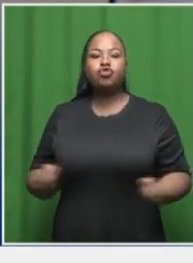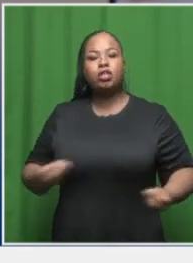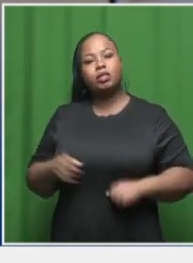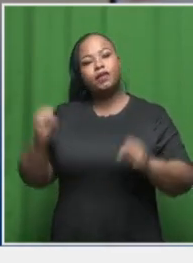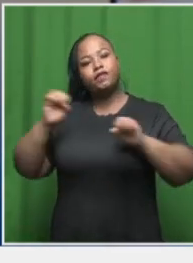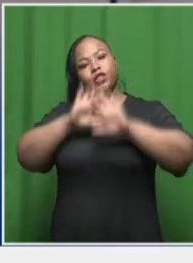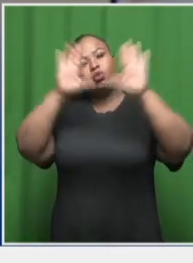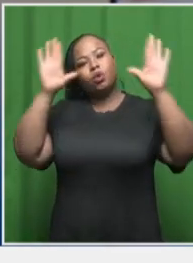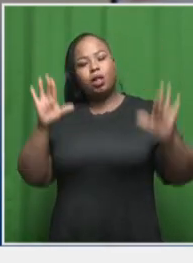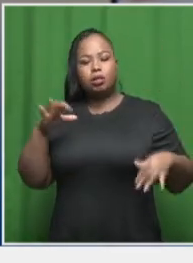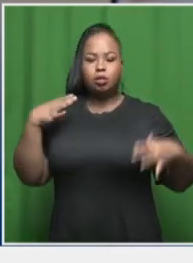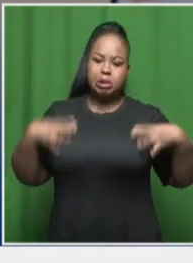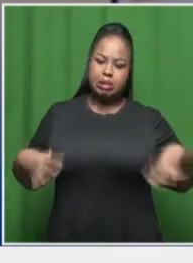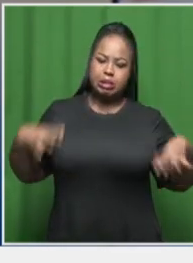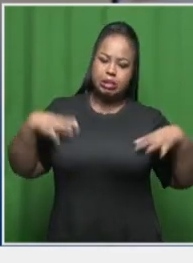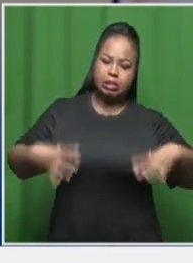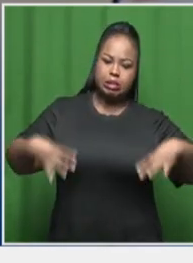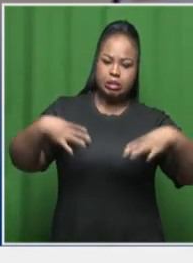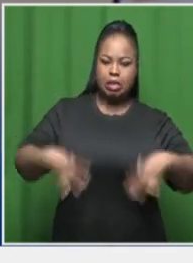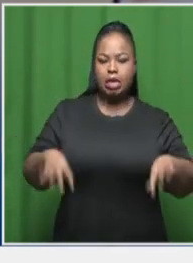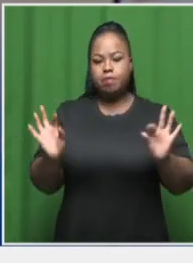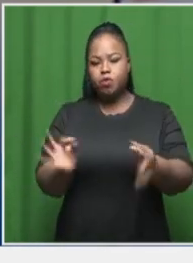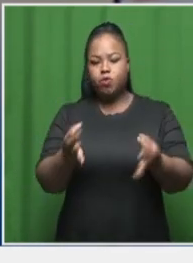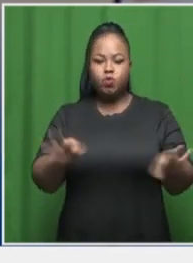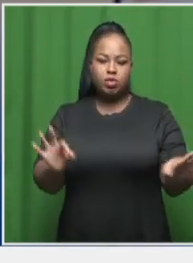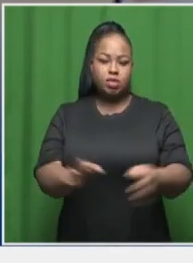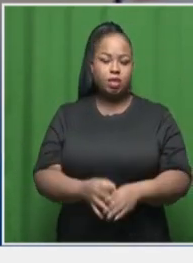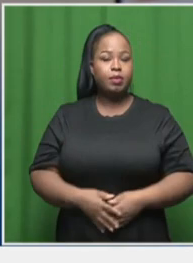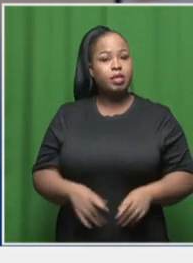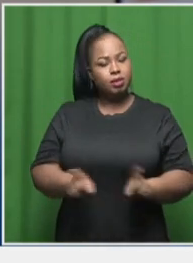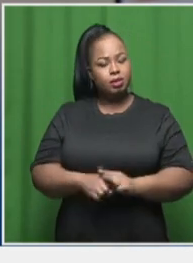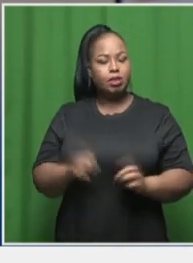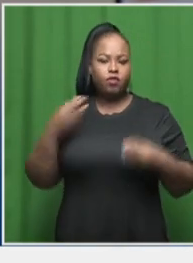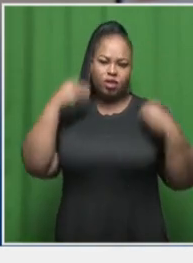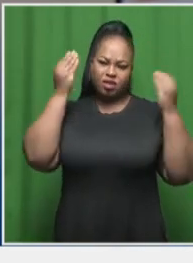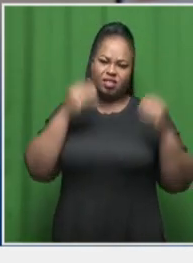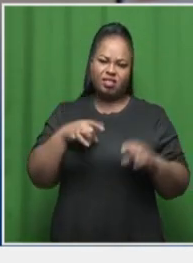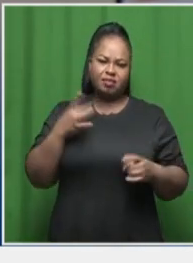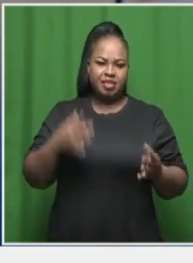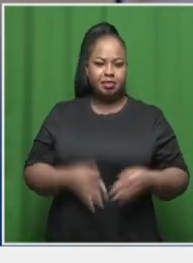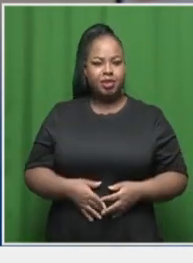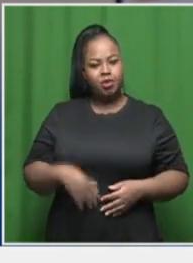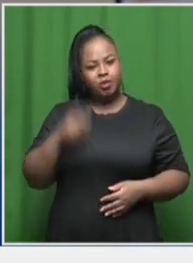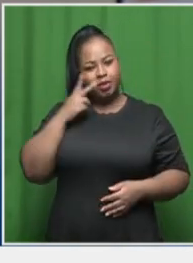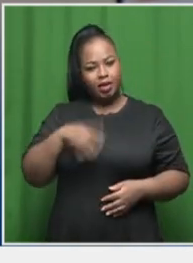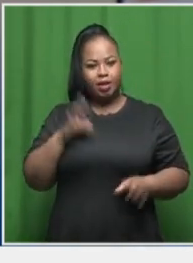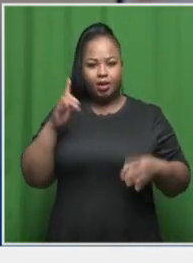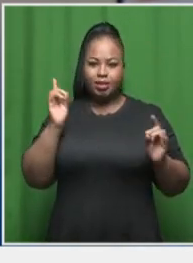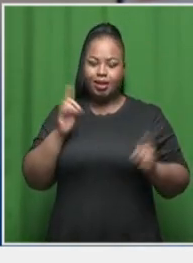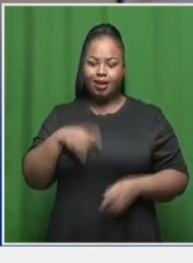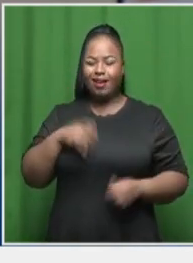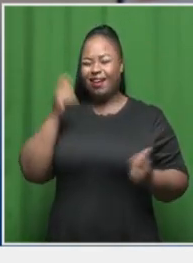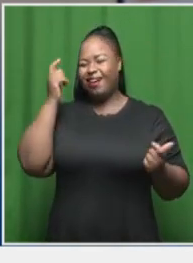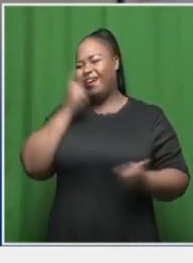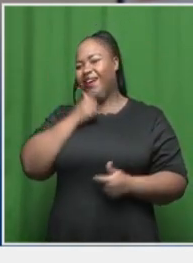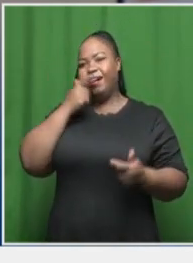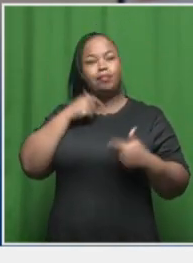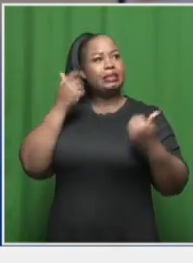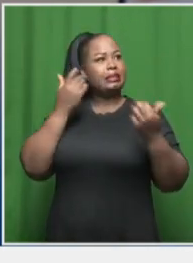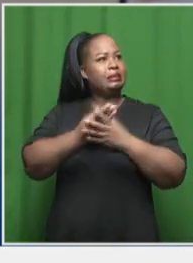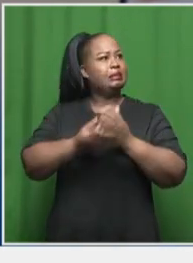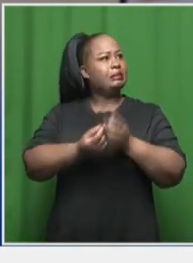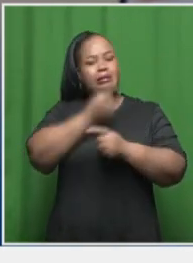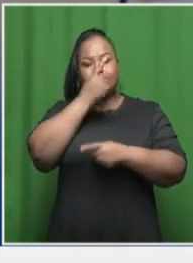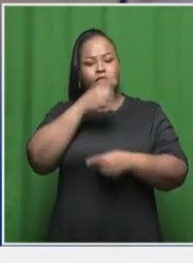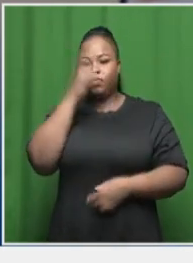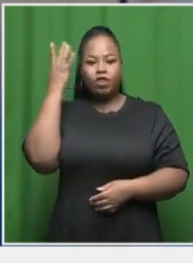it's more the costumes, it's more the music, even for the adults as well. Like sometimes you look at adults and they are gone lost. They